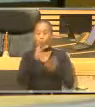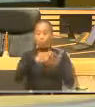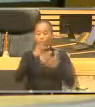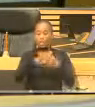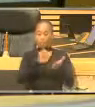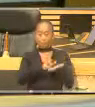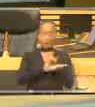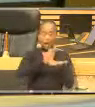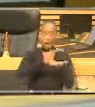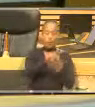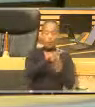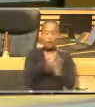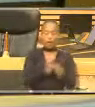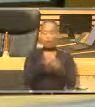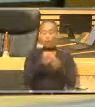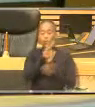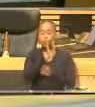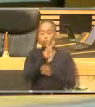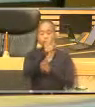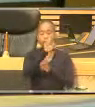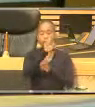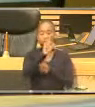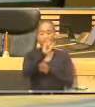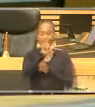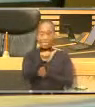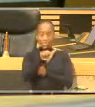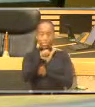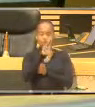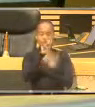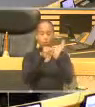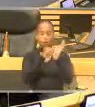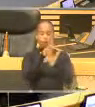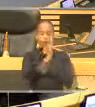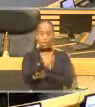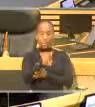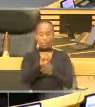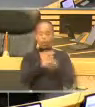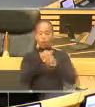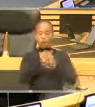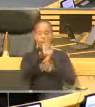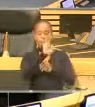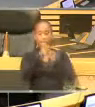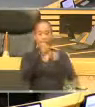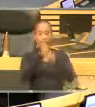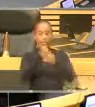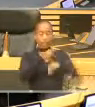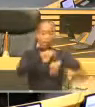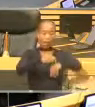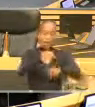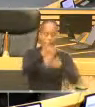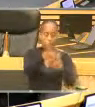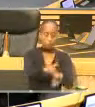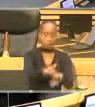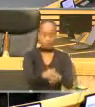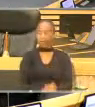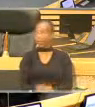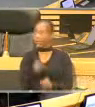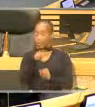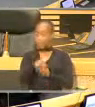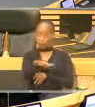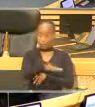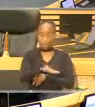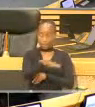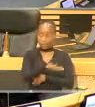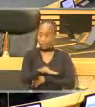the value of $206 million over a period of three years. And this facility will in turn